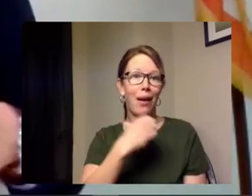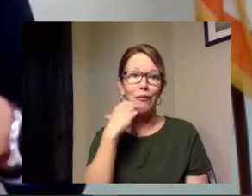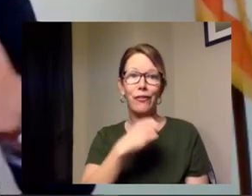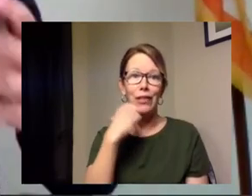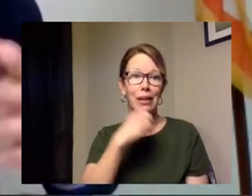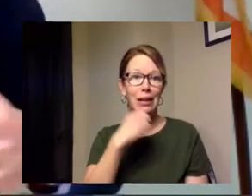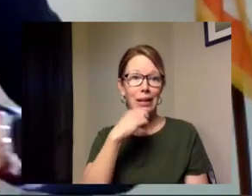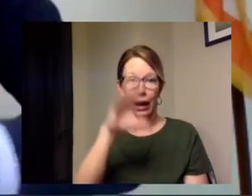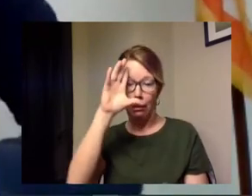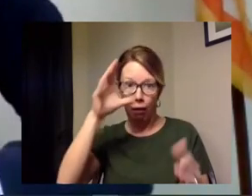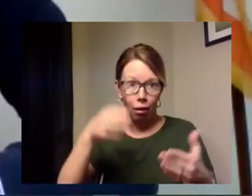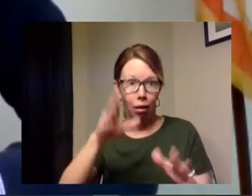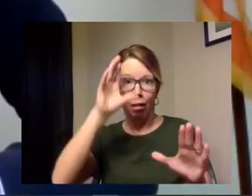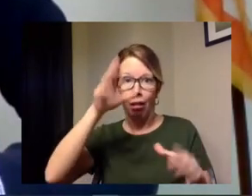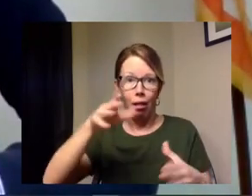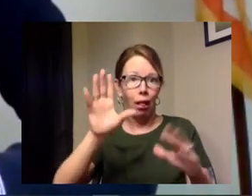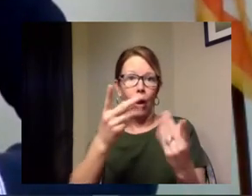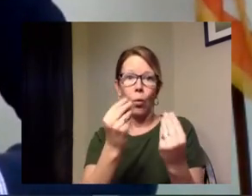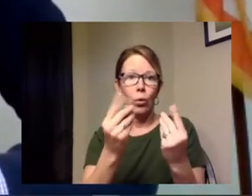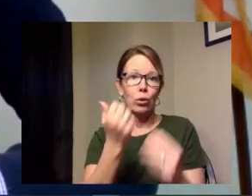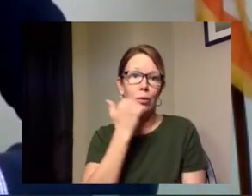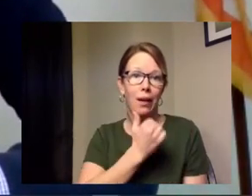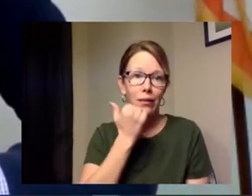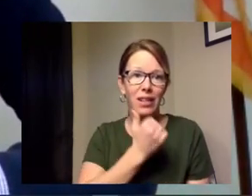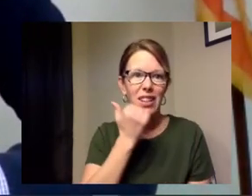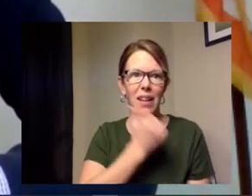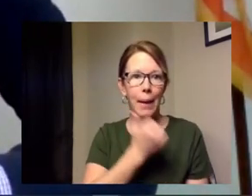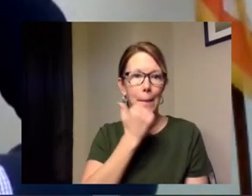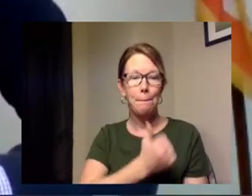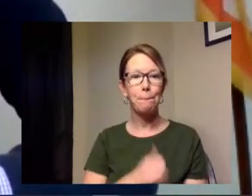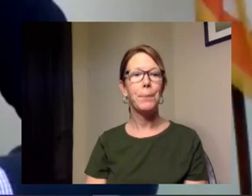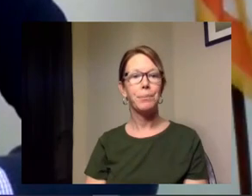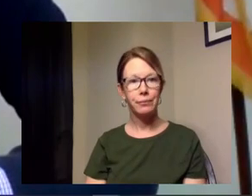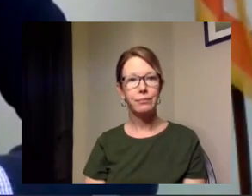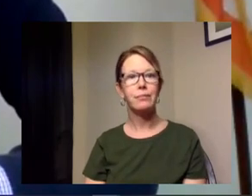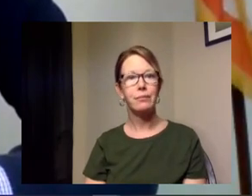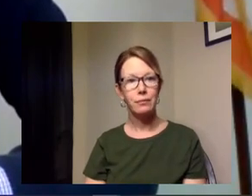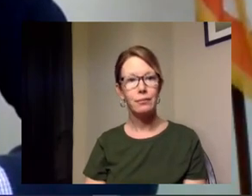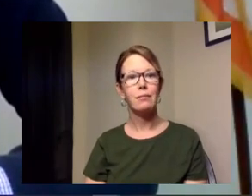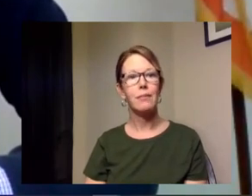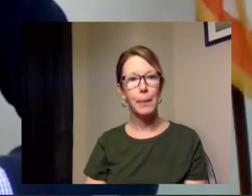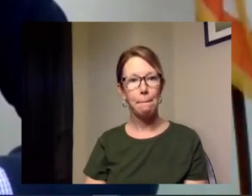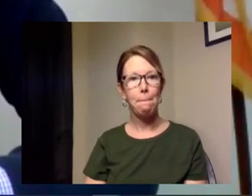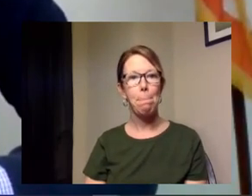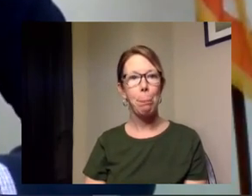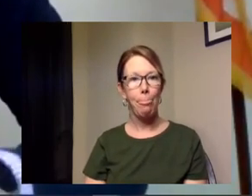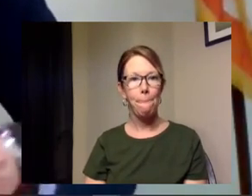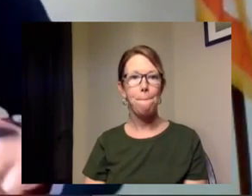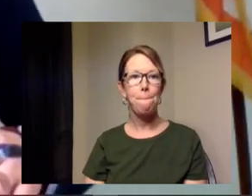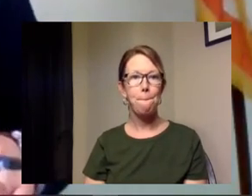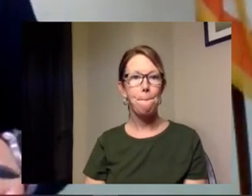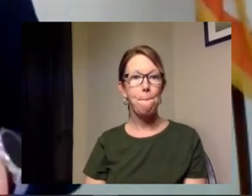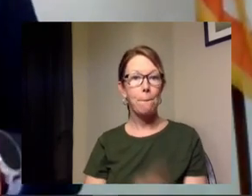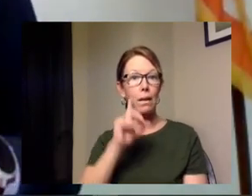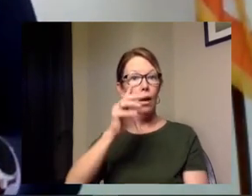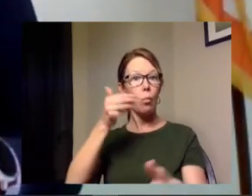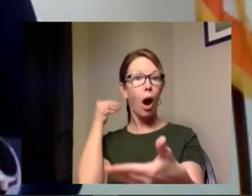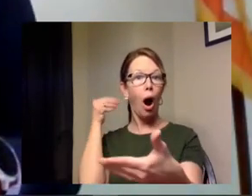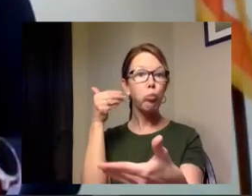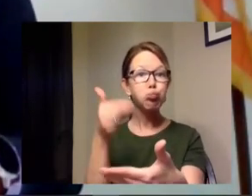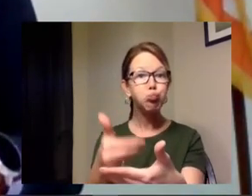day day to day um as as this progresses but we know that we're not close to